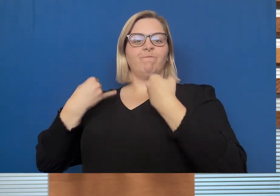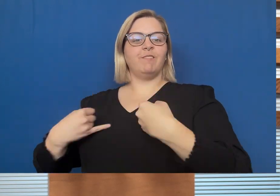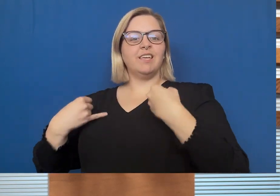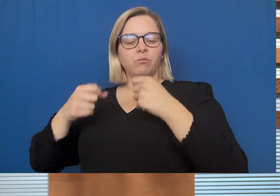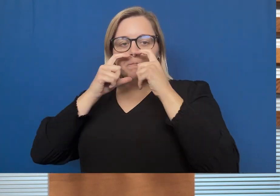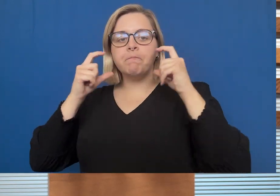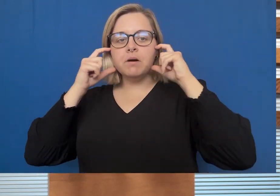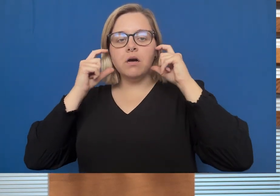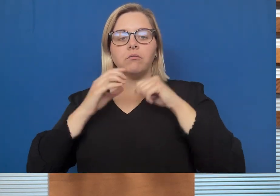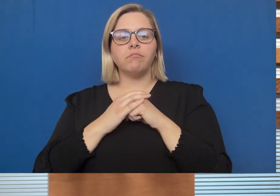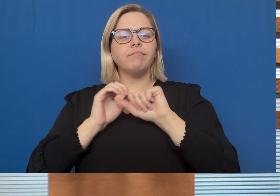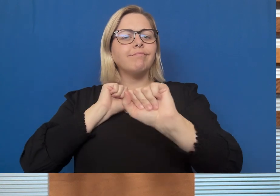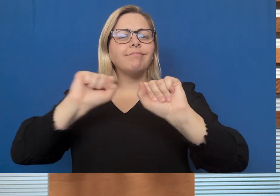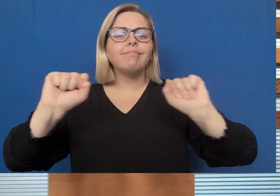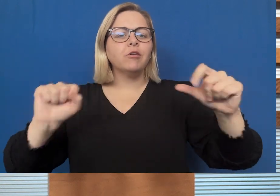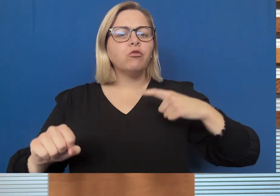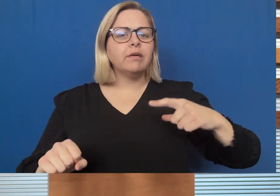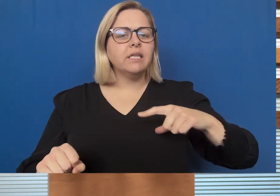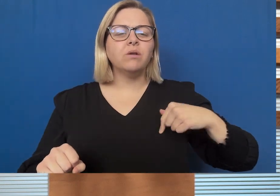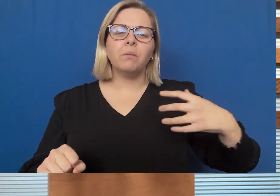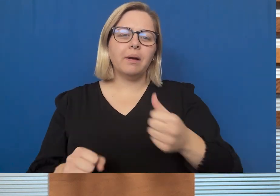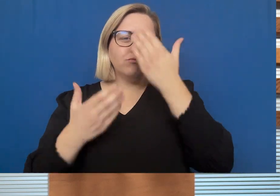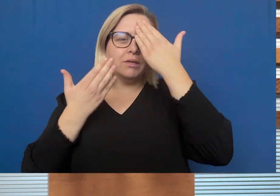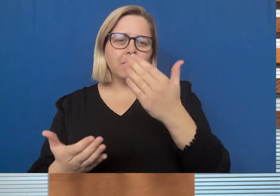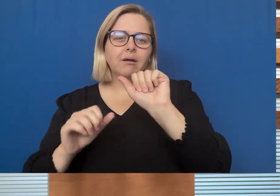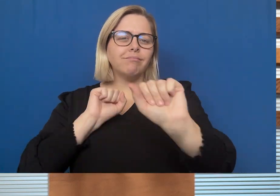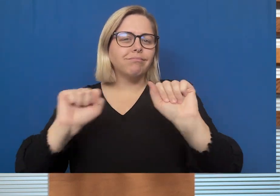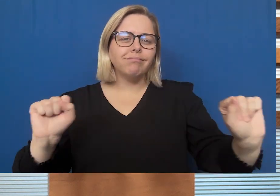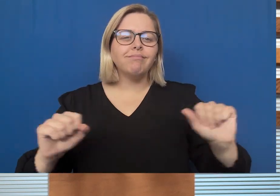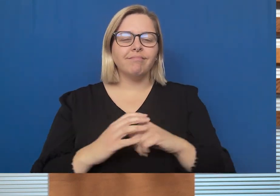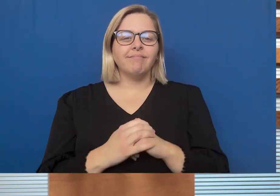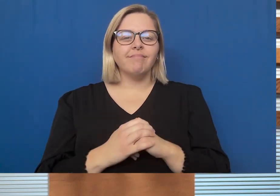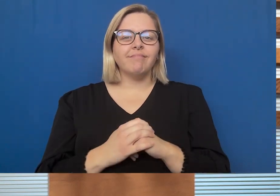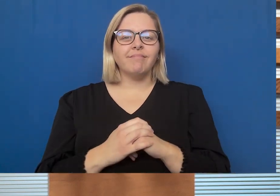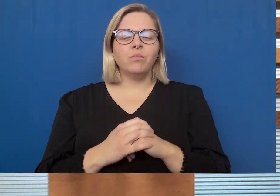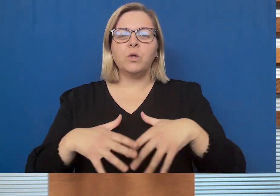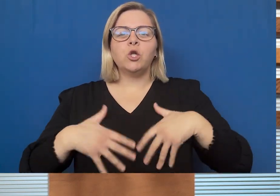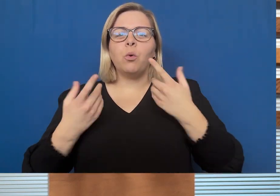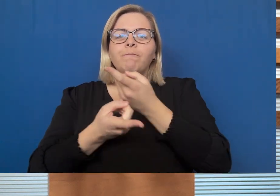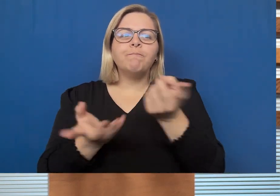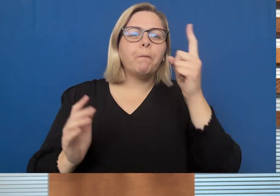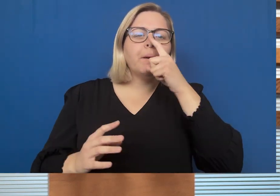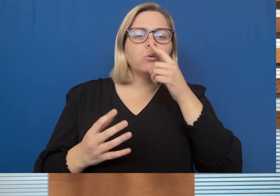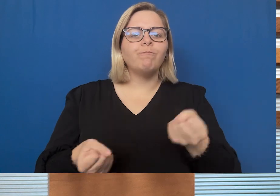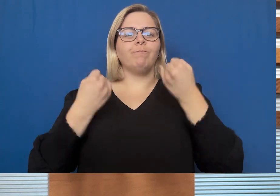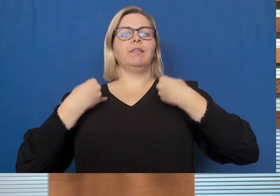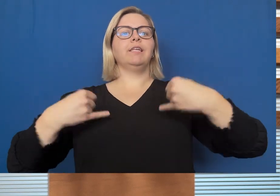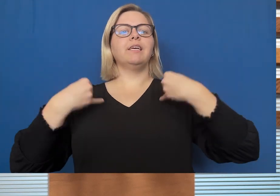all respect each other's choices and help keep people most at risk from getting very sick from COVID-19.